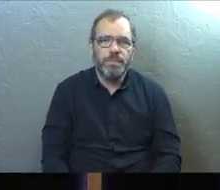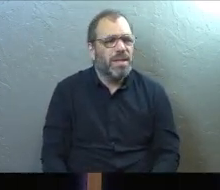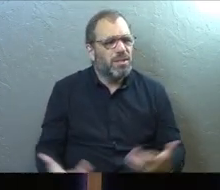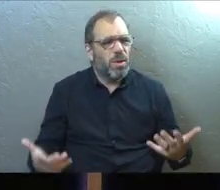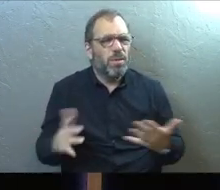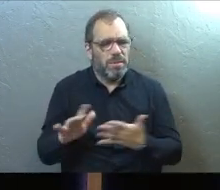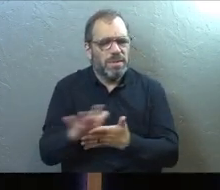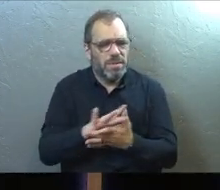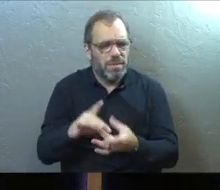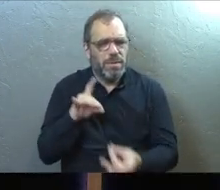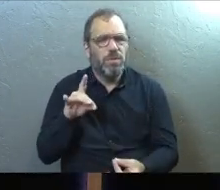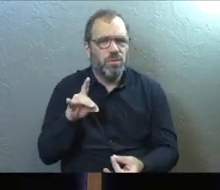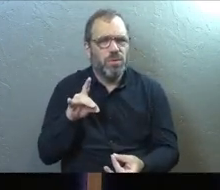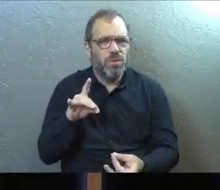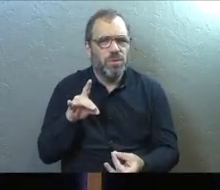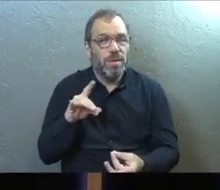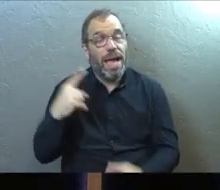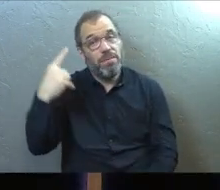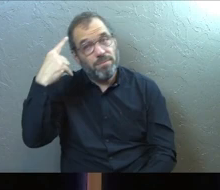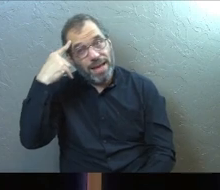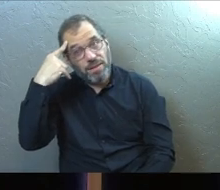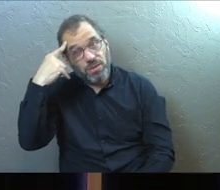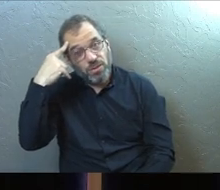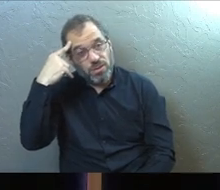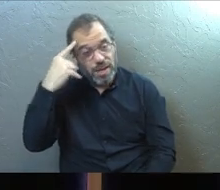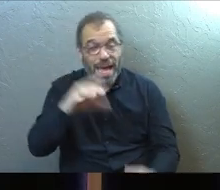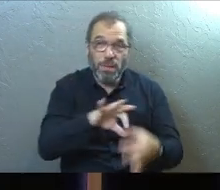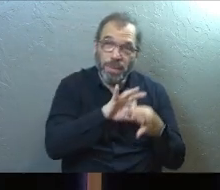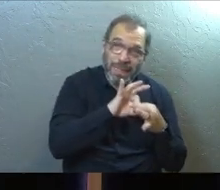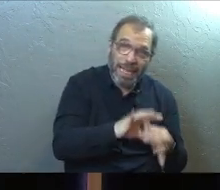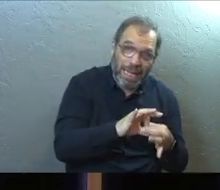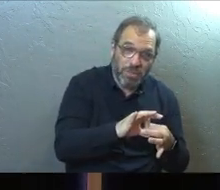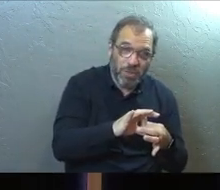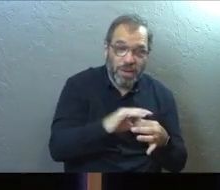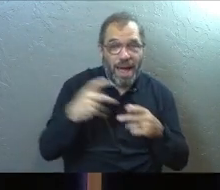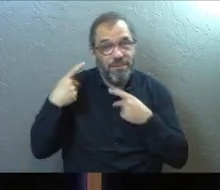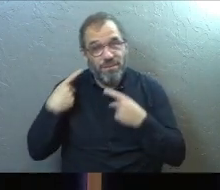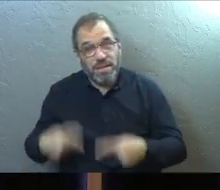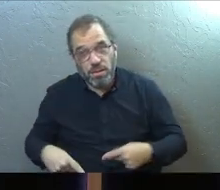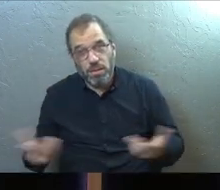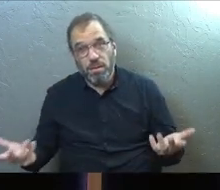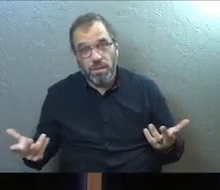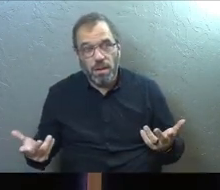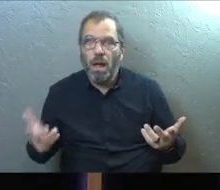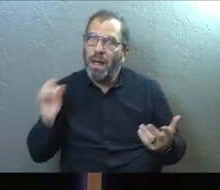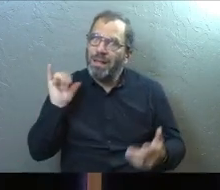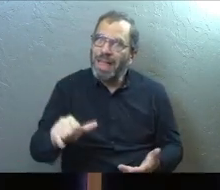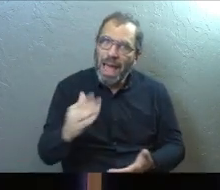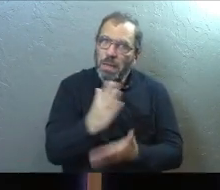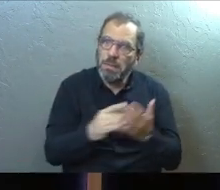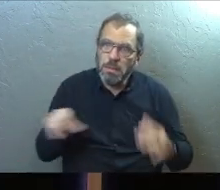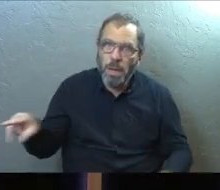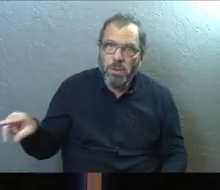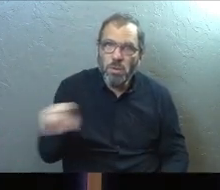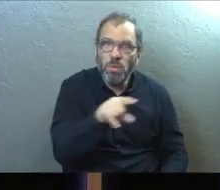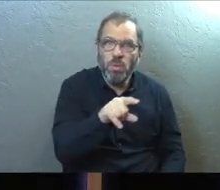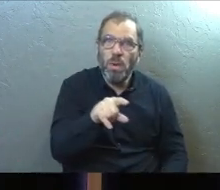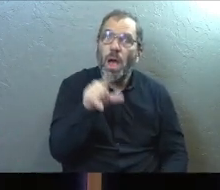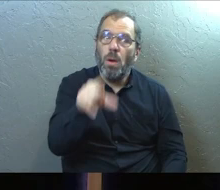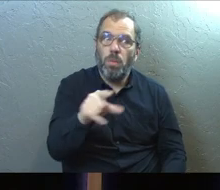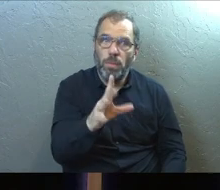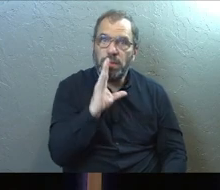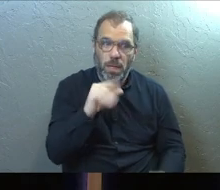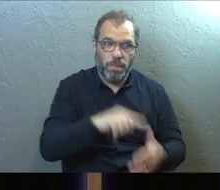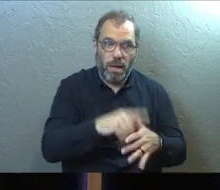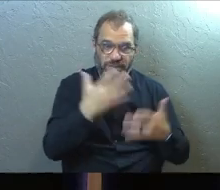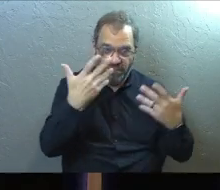So it's spiritual and it's mental and it's relational and it's physical, which is why some of you guys, when we